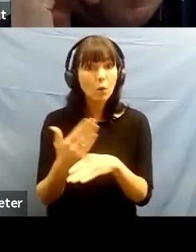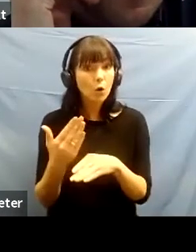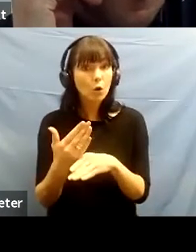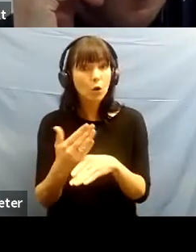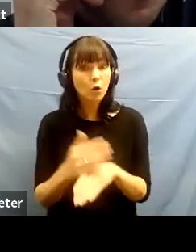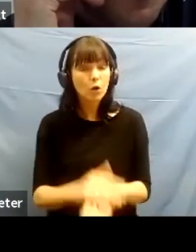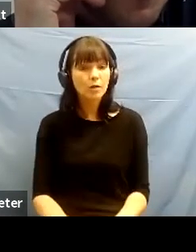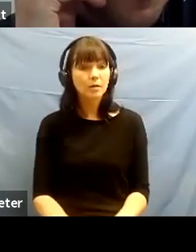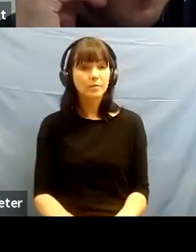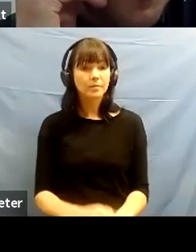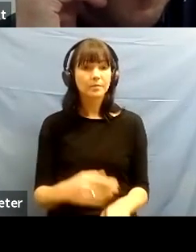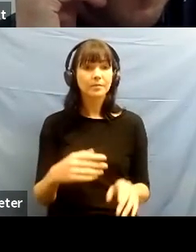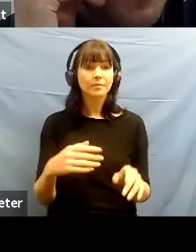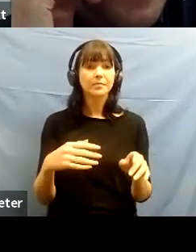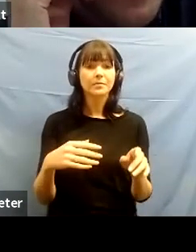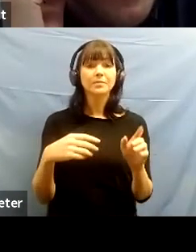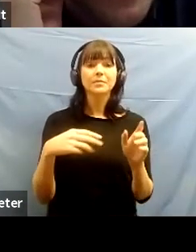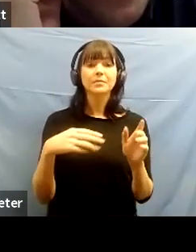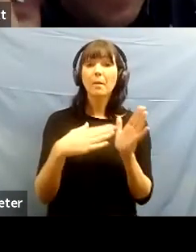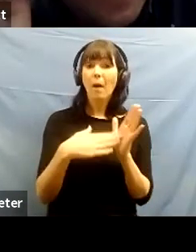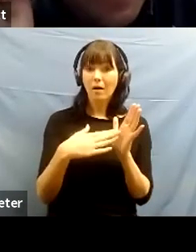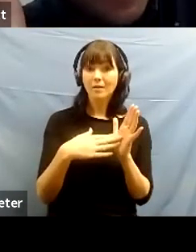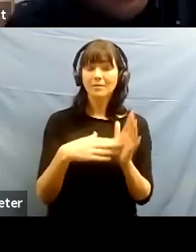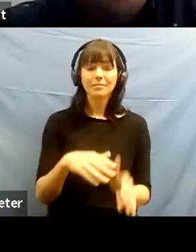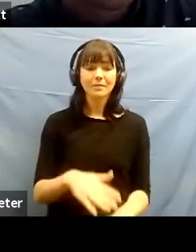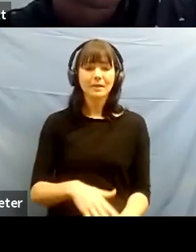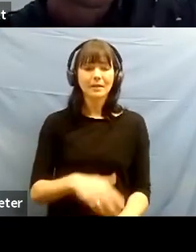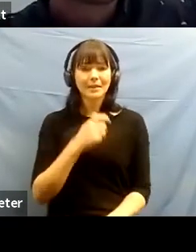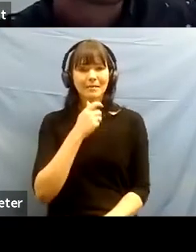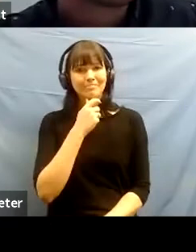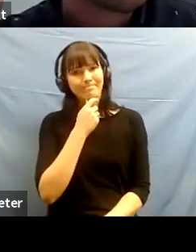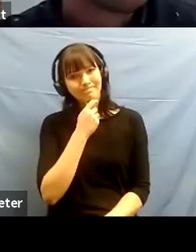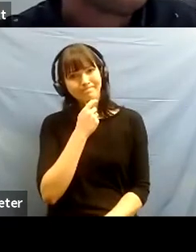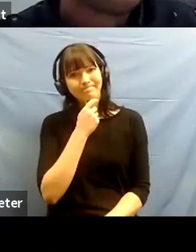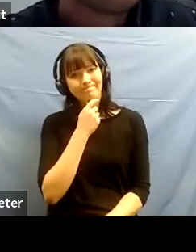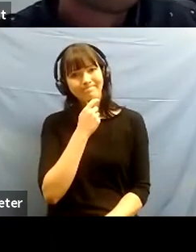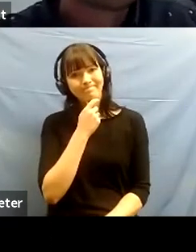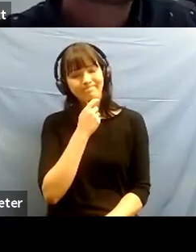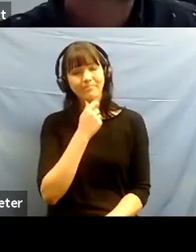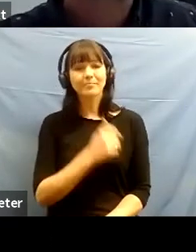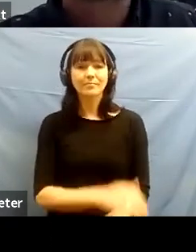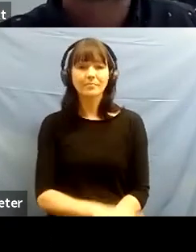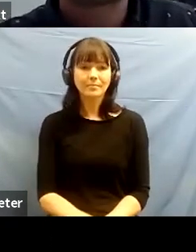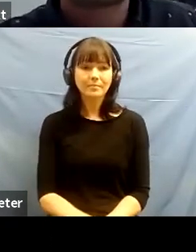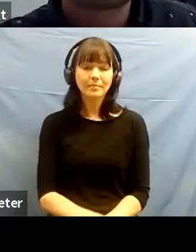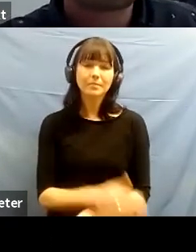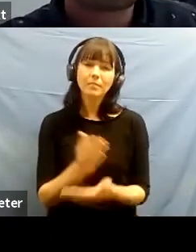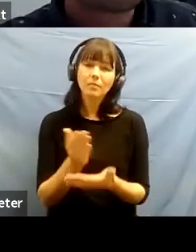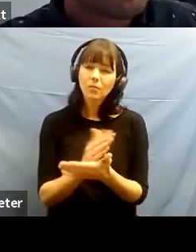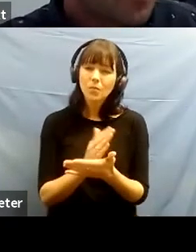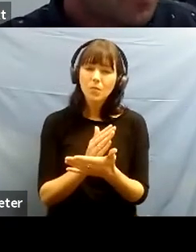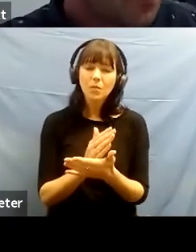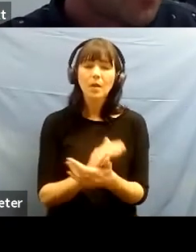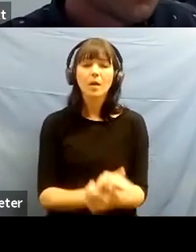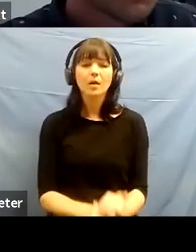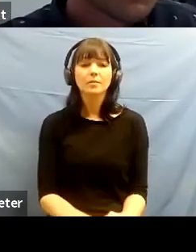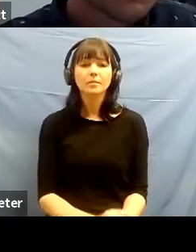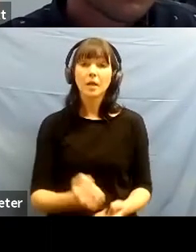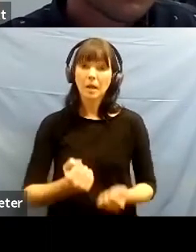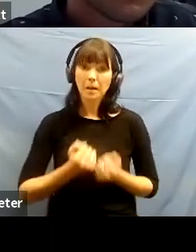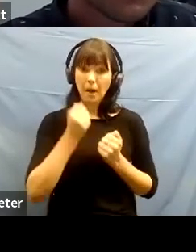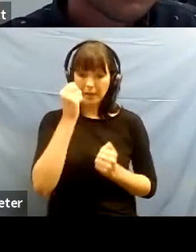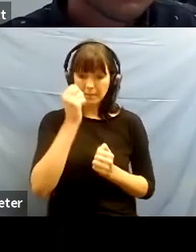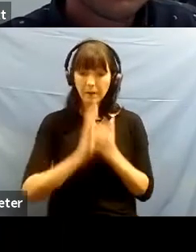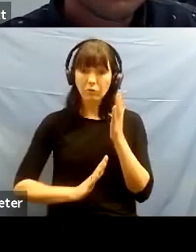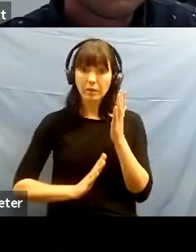it's what i would say uh i think sometimes it it i my experience during lockdown